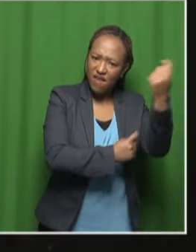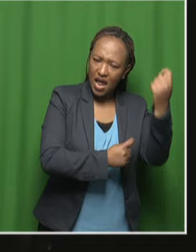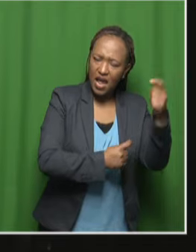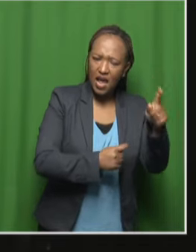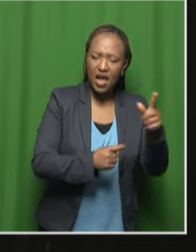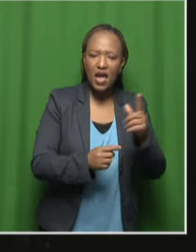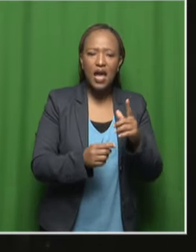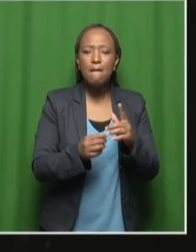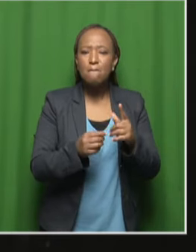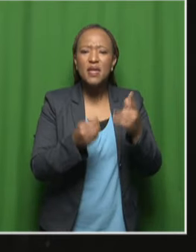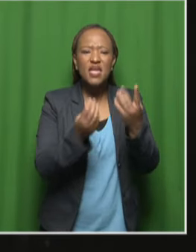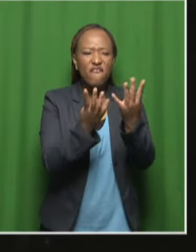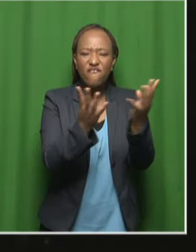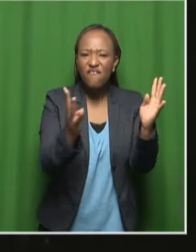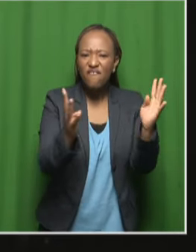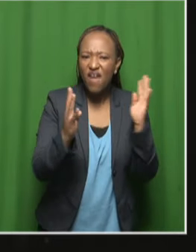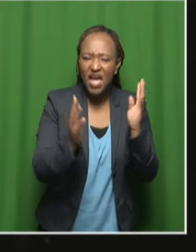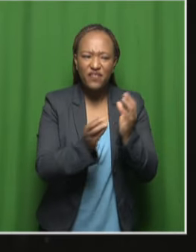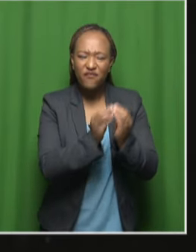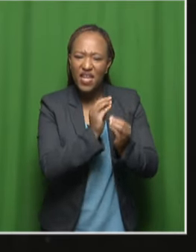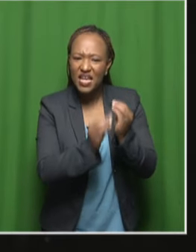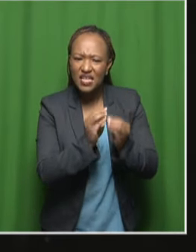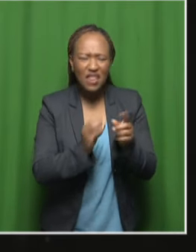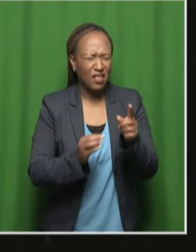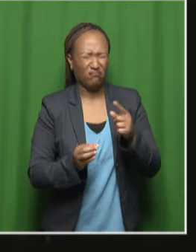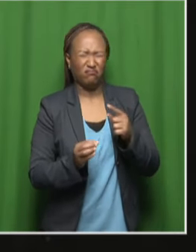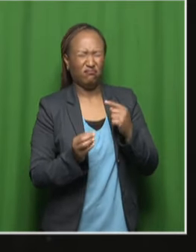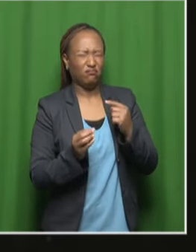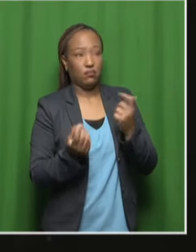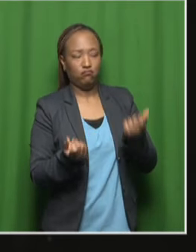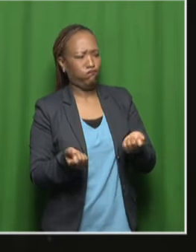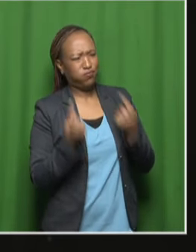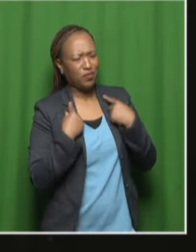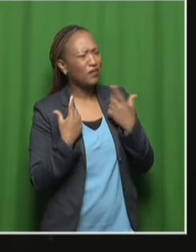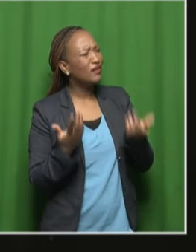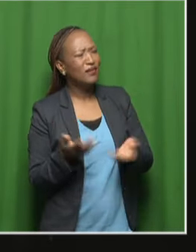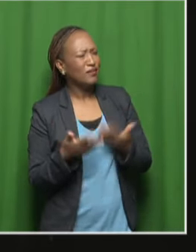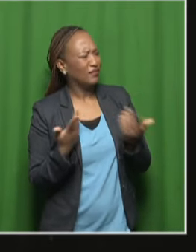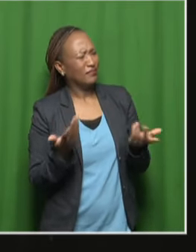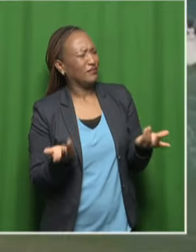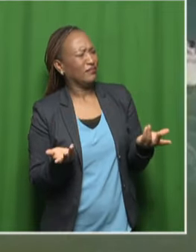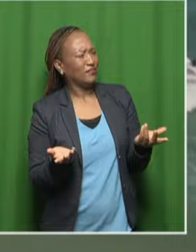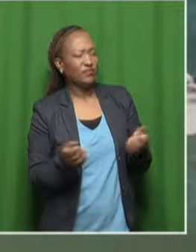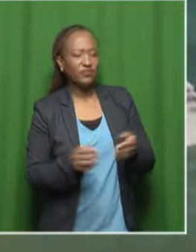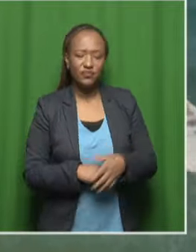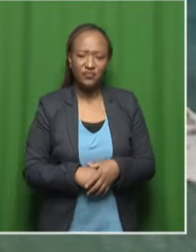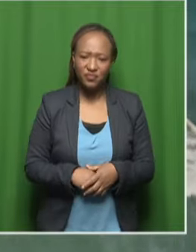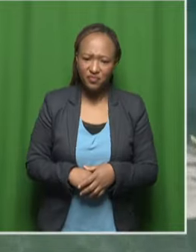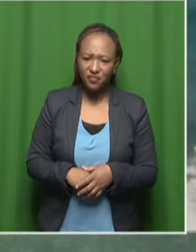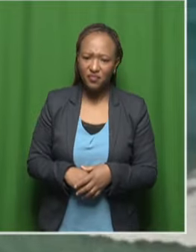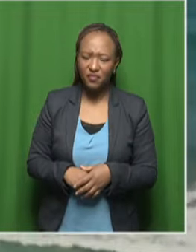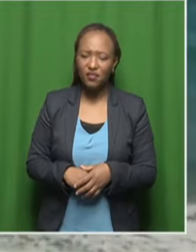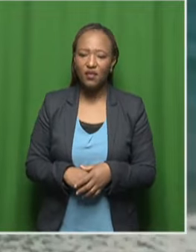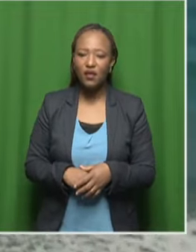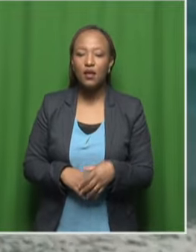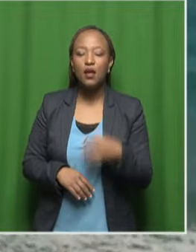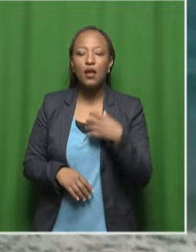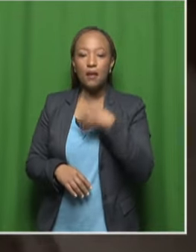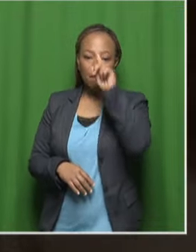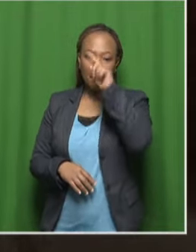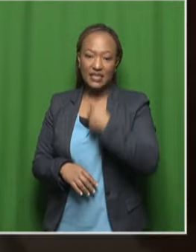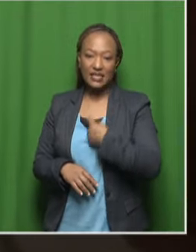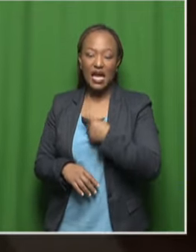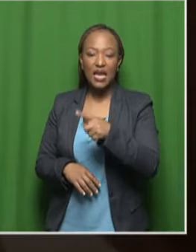was fixing the fence. Yes. They just can't get it. It's like what my son and her children say. They say there's